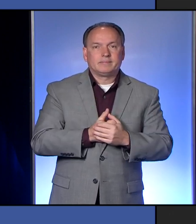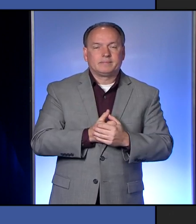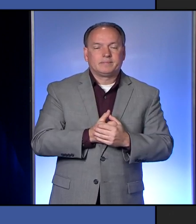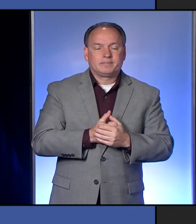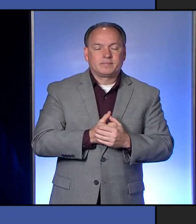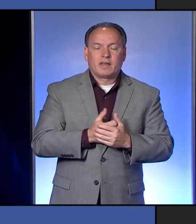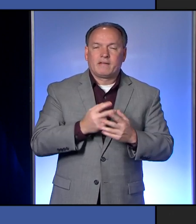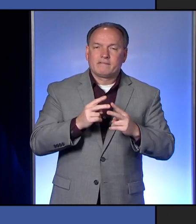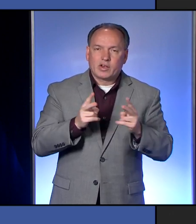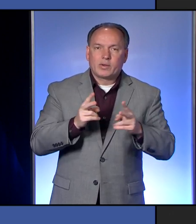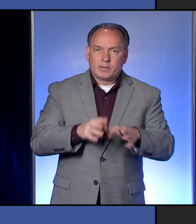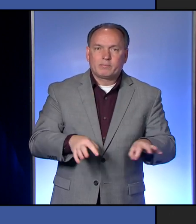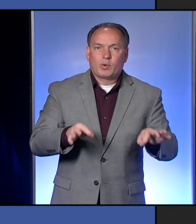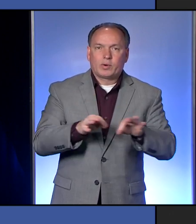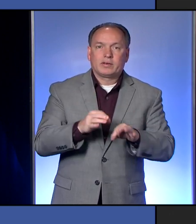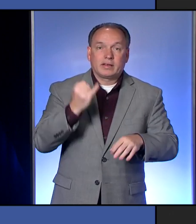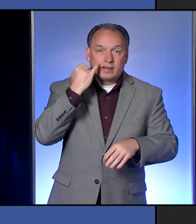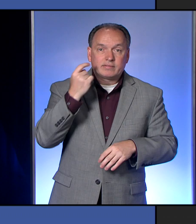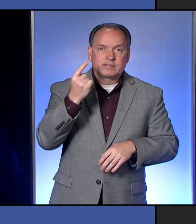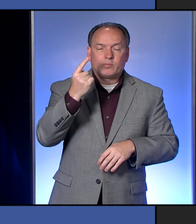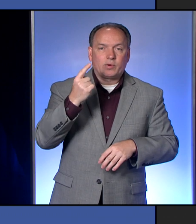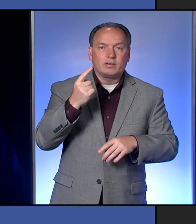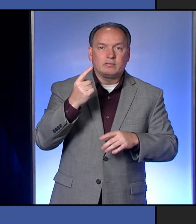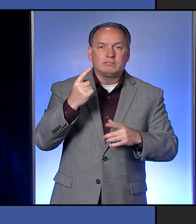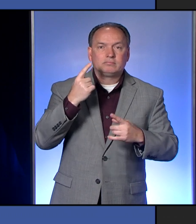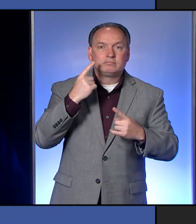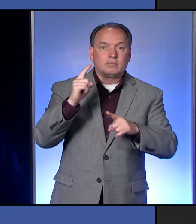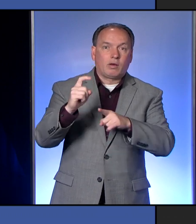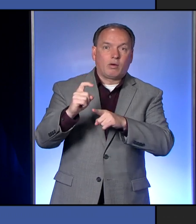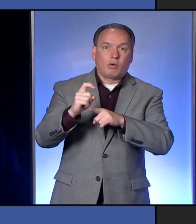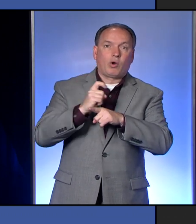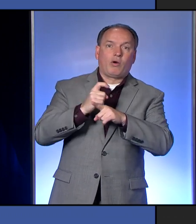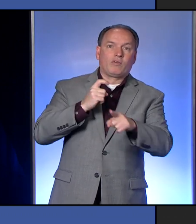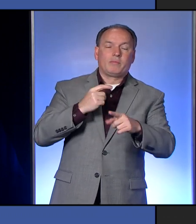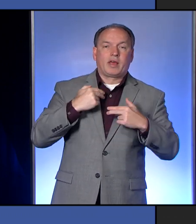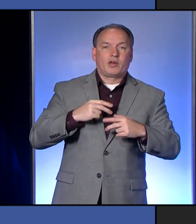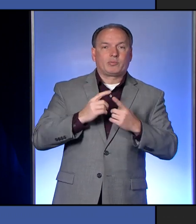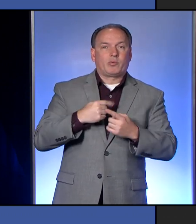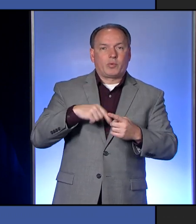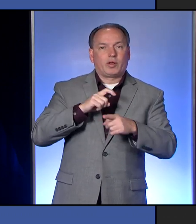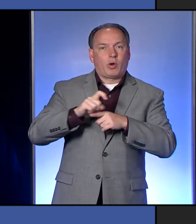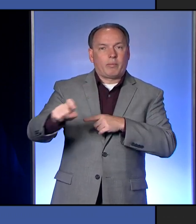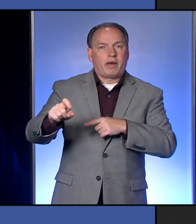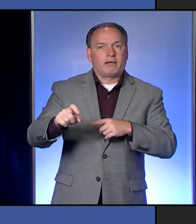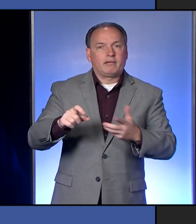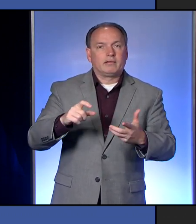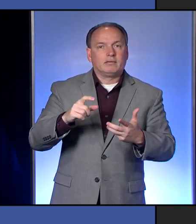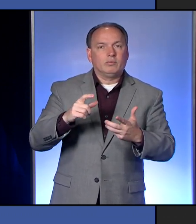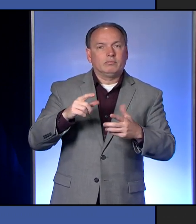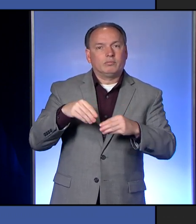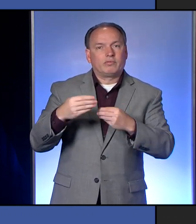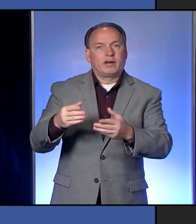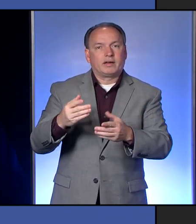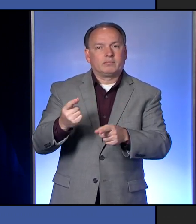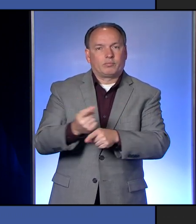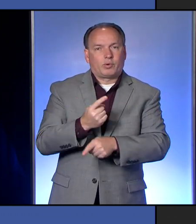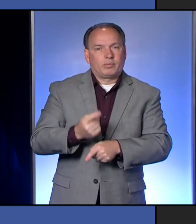It's going to be very important that if somebody gets a call from the health department that they give us a call back so we can give them accurate and timely information.